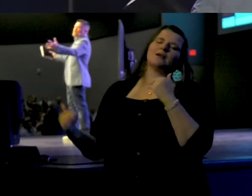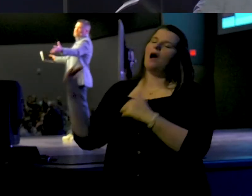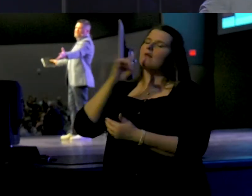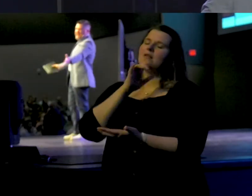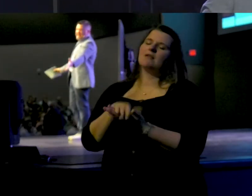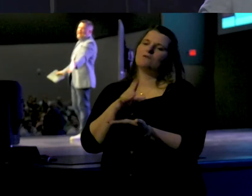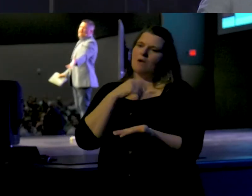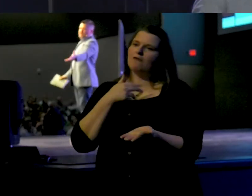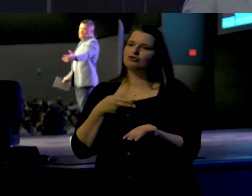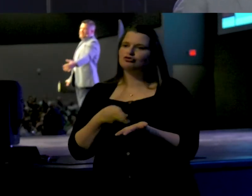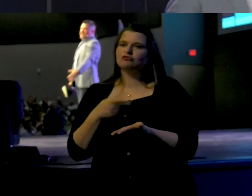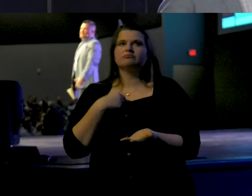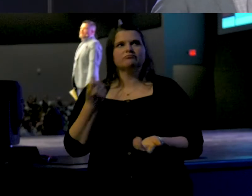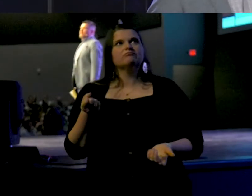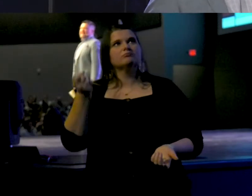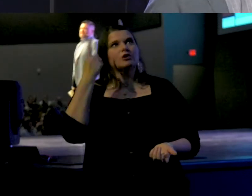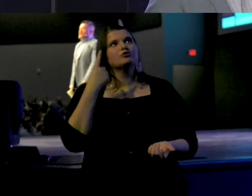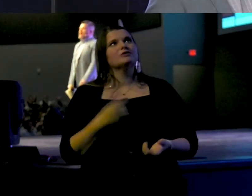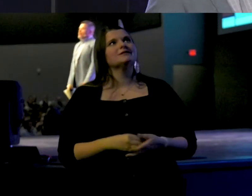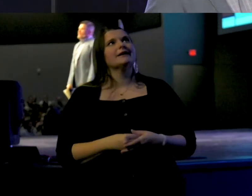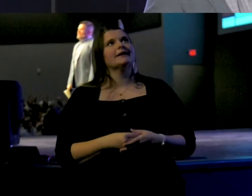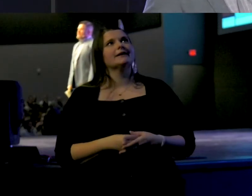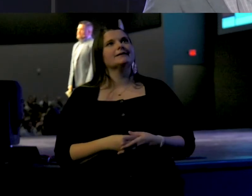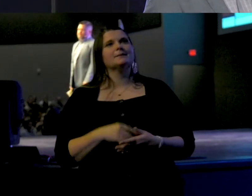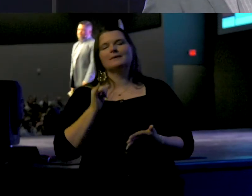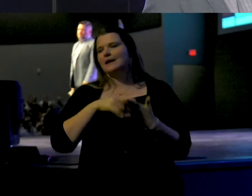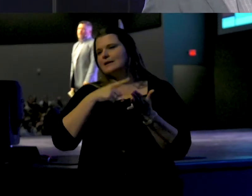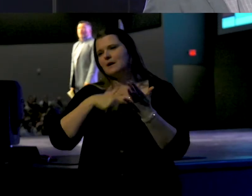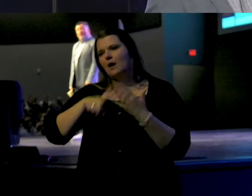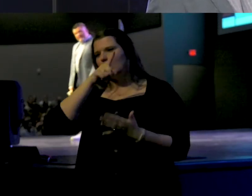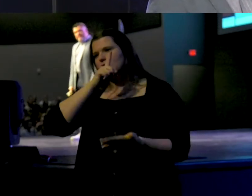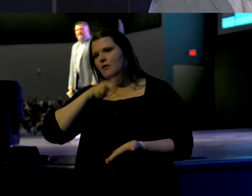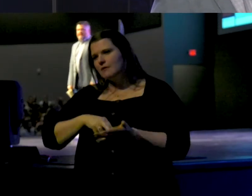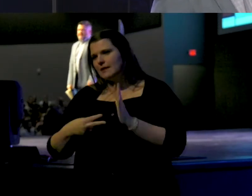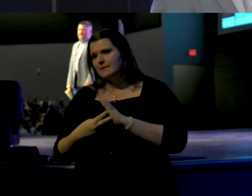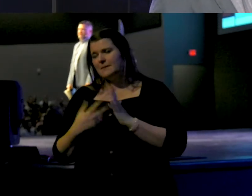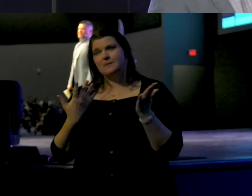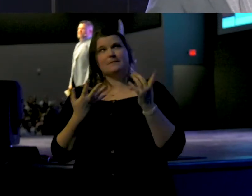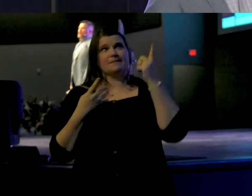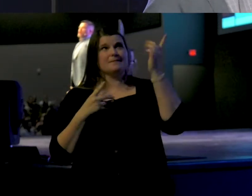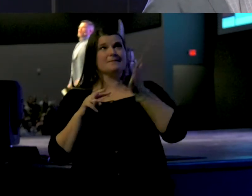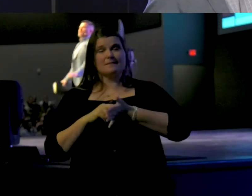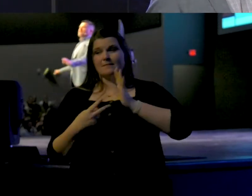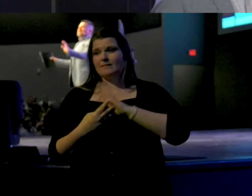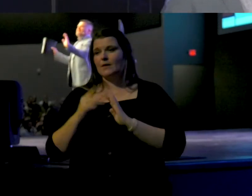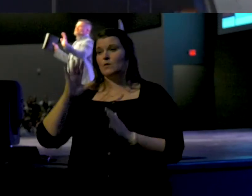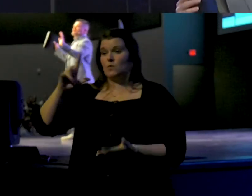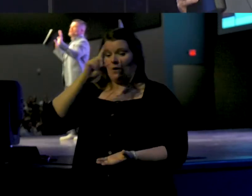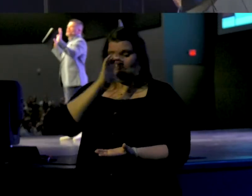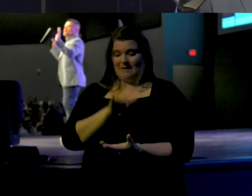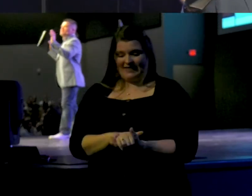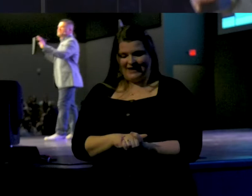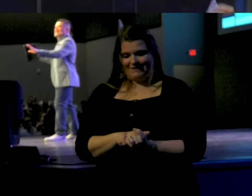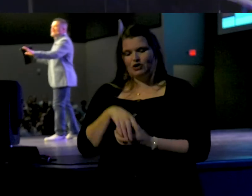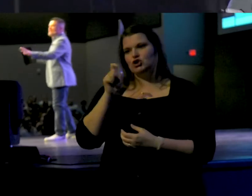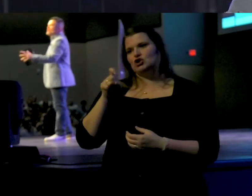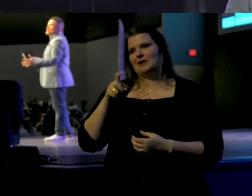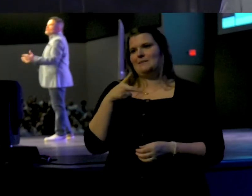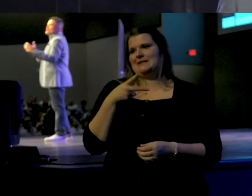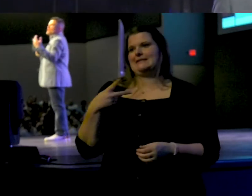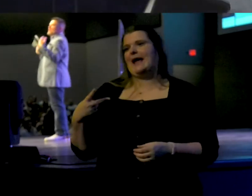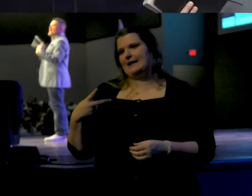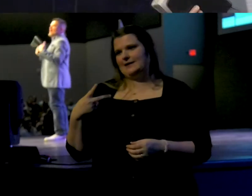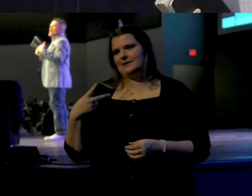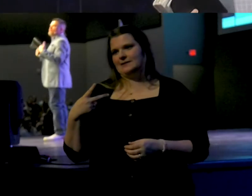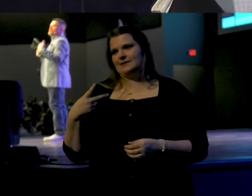and there's truth to that. I understand that. But that's not what they mean. What they mean is your beliefs should come second